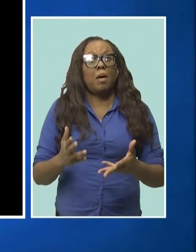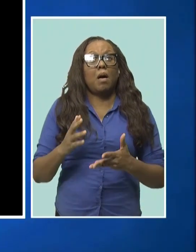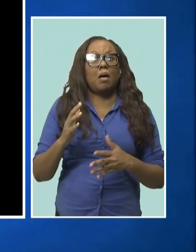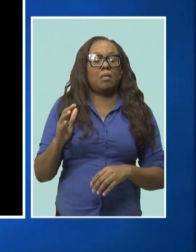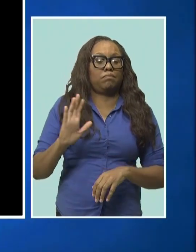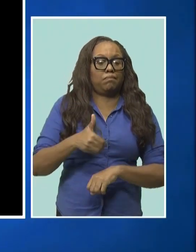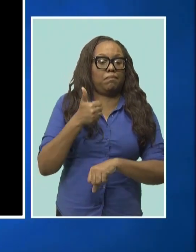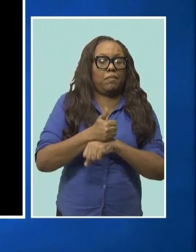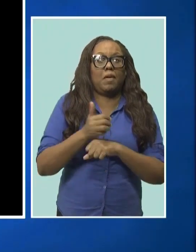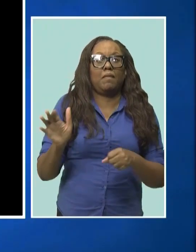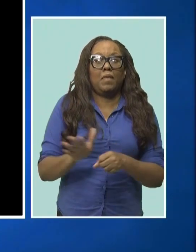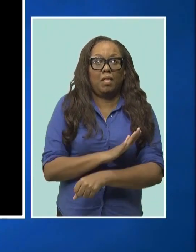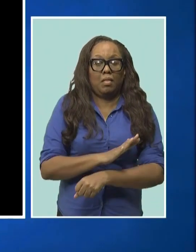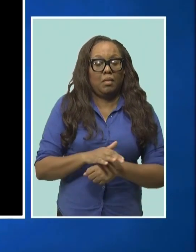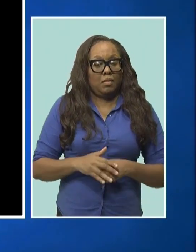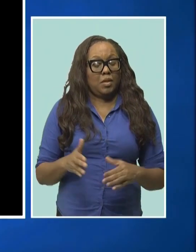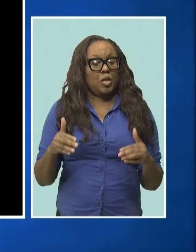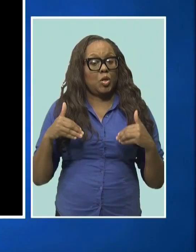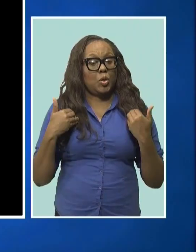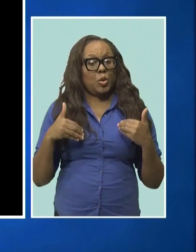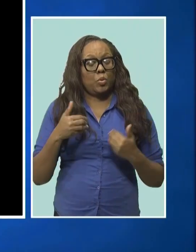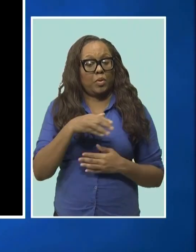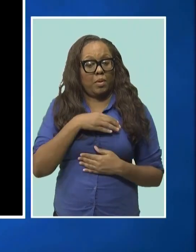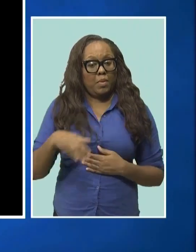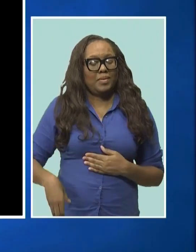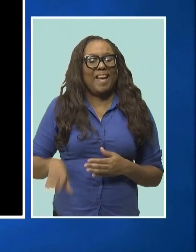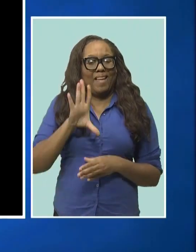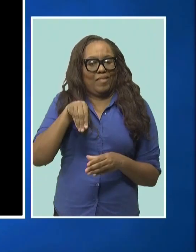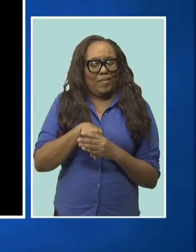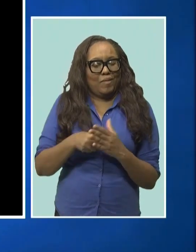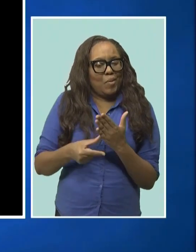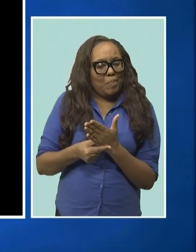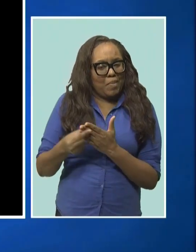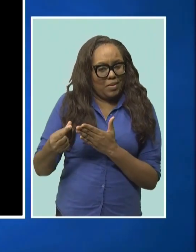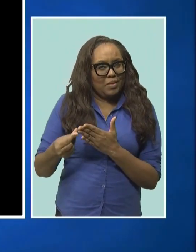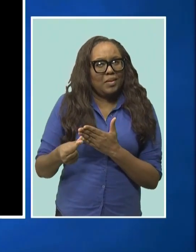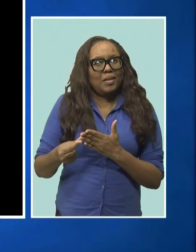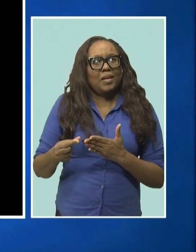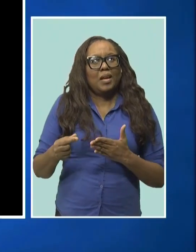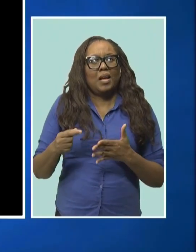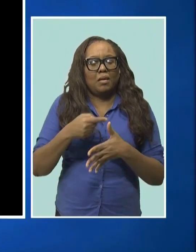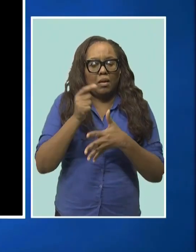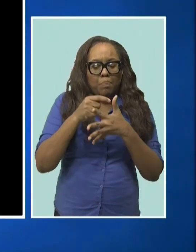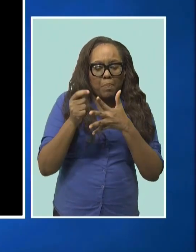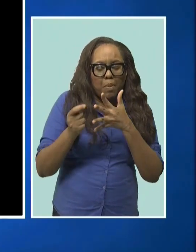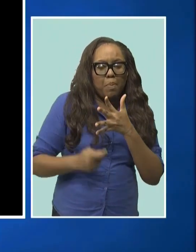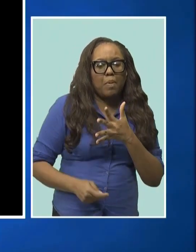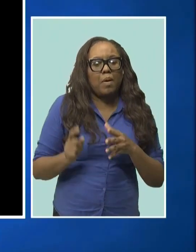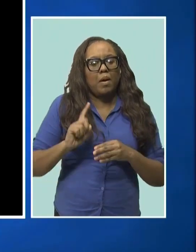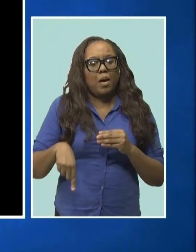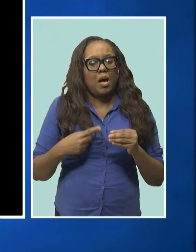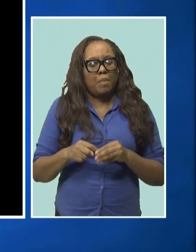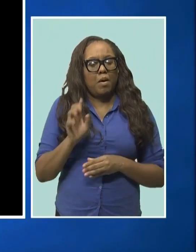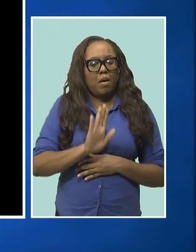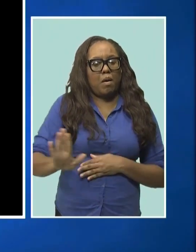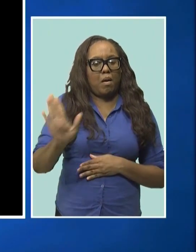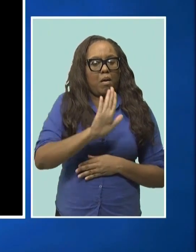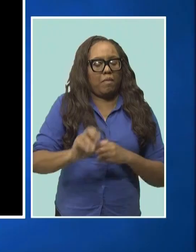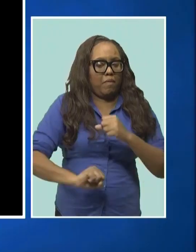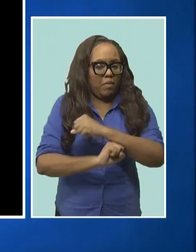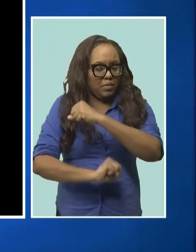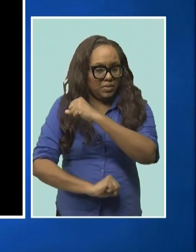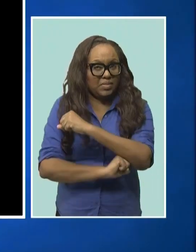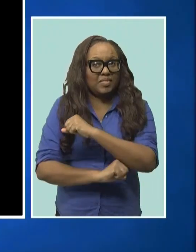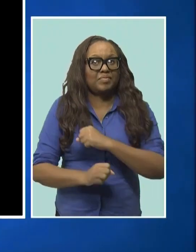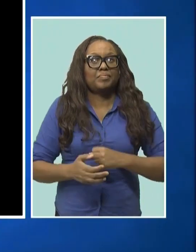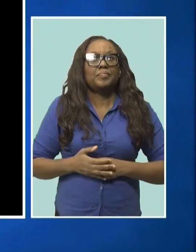recent weeks. And the youth ambassador was among the many highlights from the new edition, giving some insight into her advocacy and the foundation. In this new